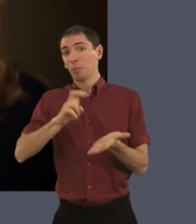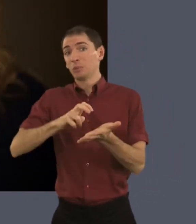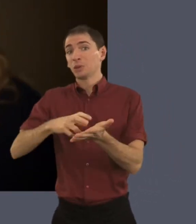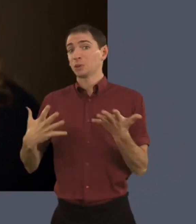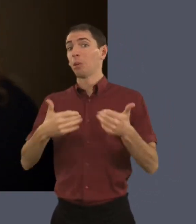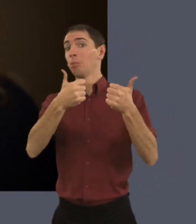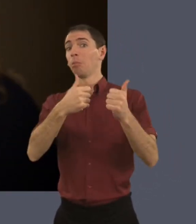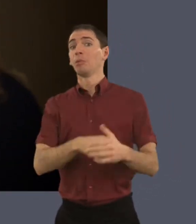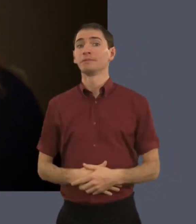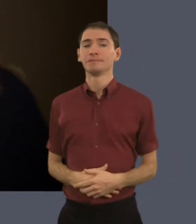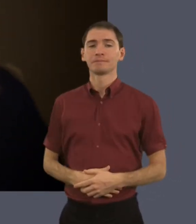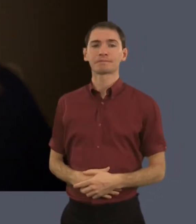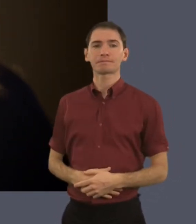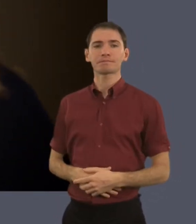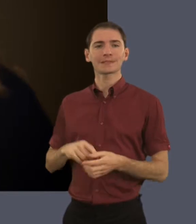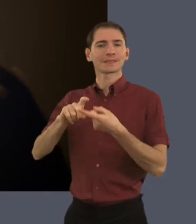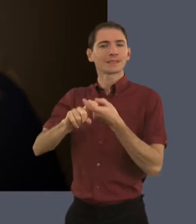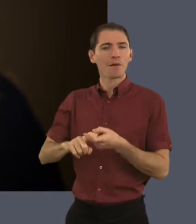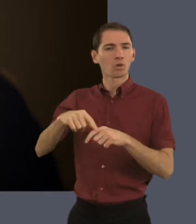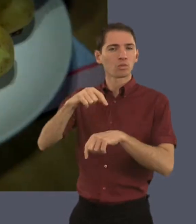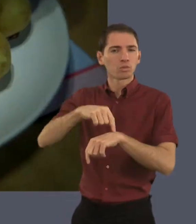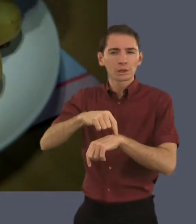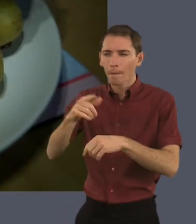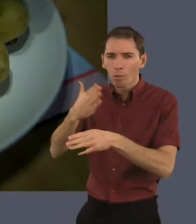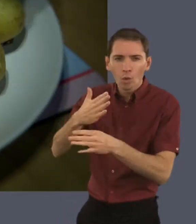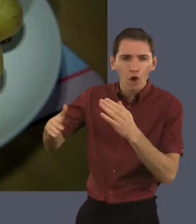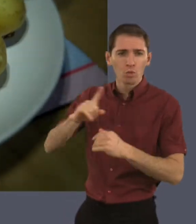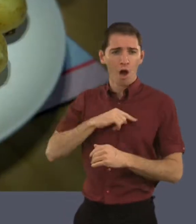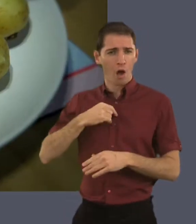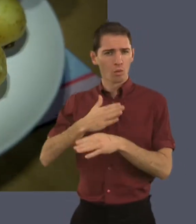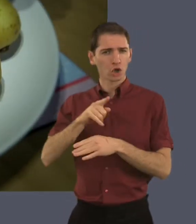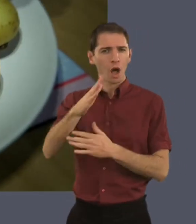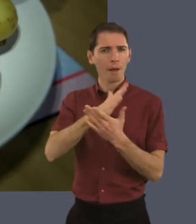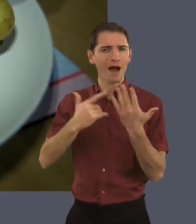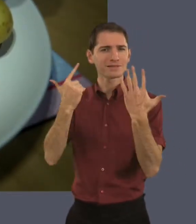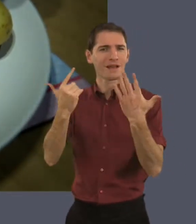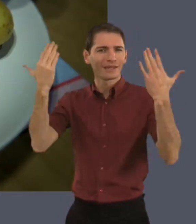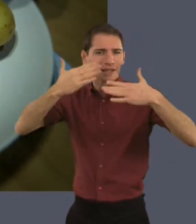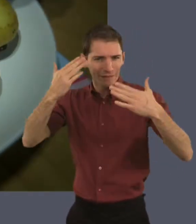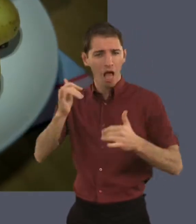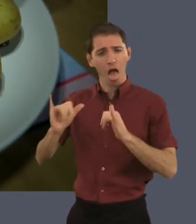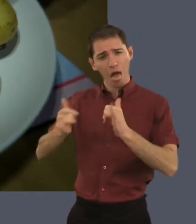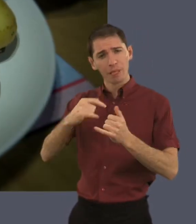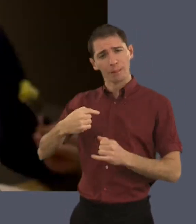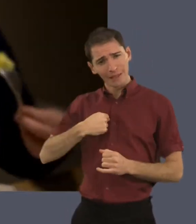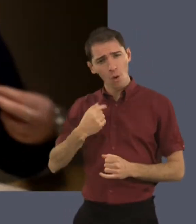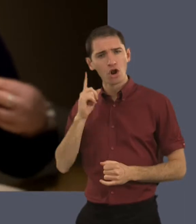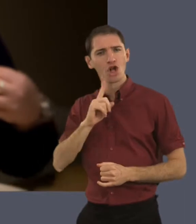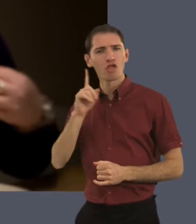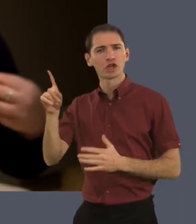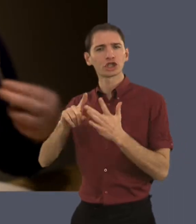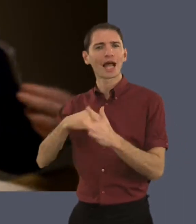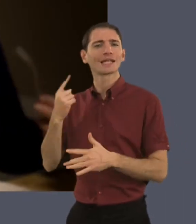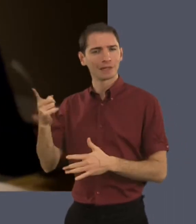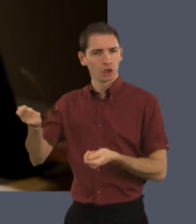today. Depending on what we're working, because I work till half seven at night, either myself or my girlfriend Jamie Cook. The changes I've done